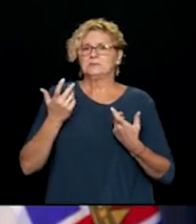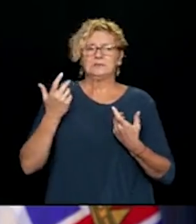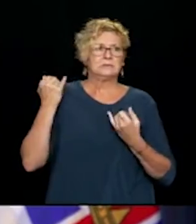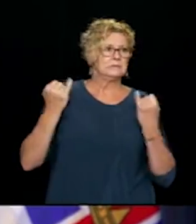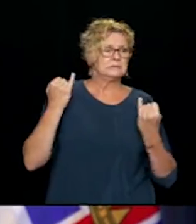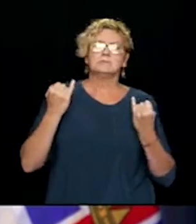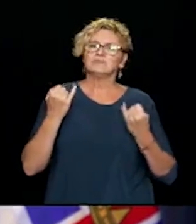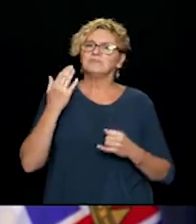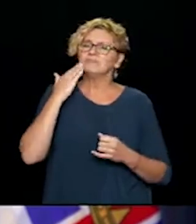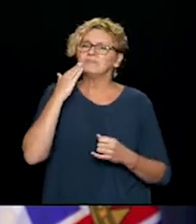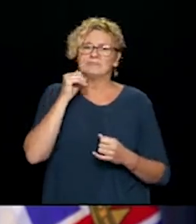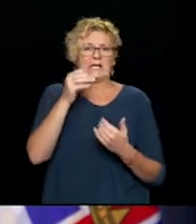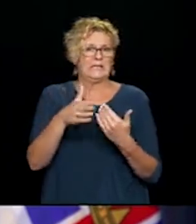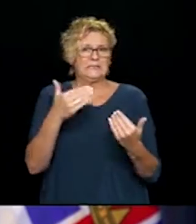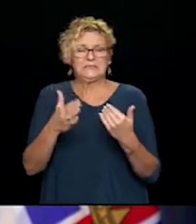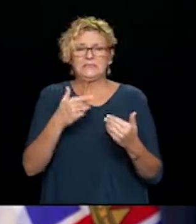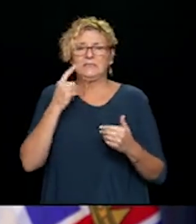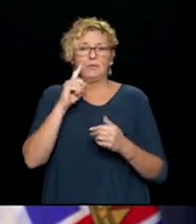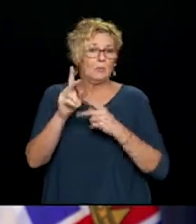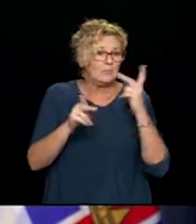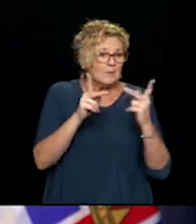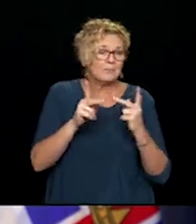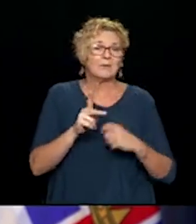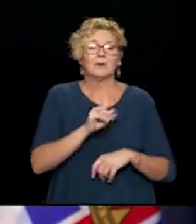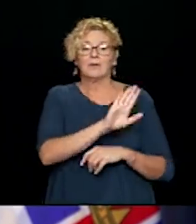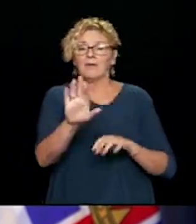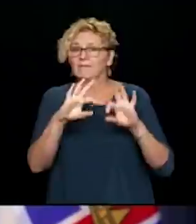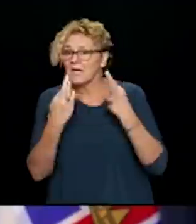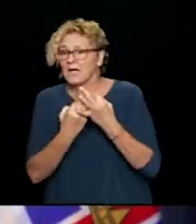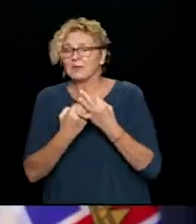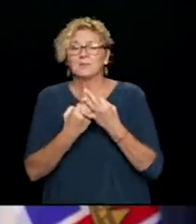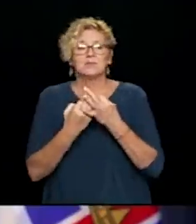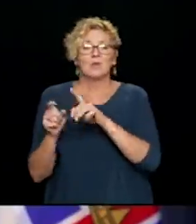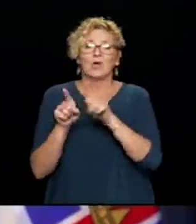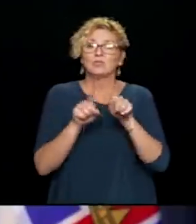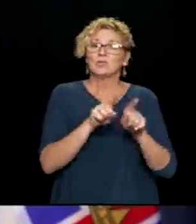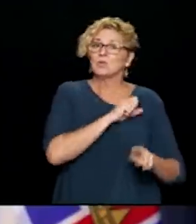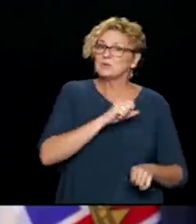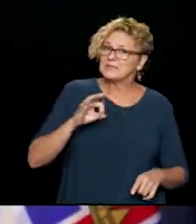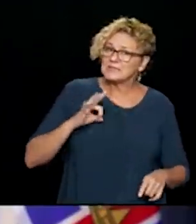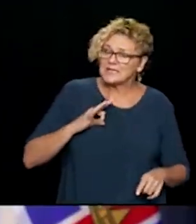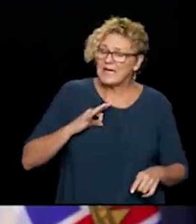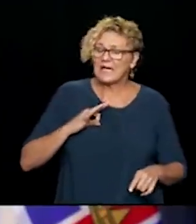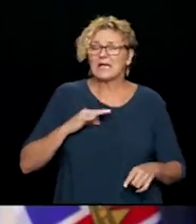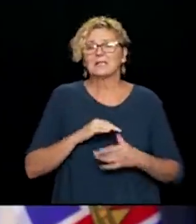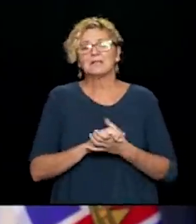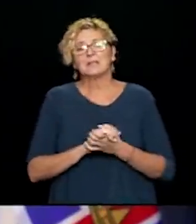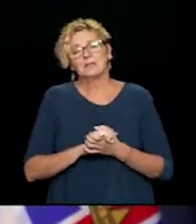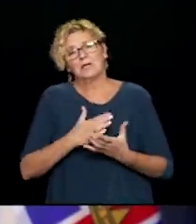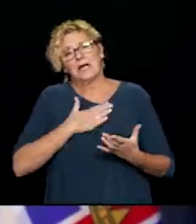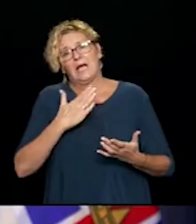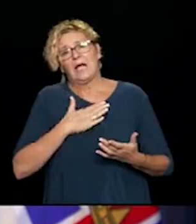in long-term care homes in particular and their families and the staff. So it's truly good